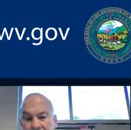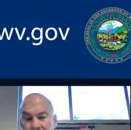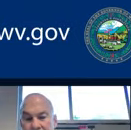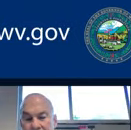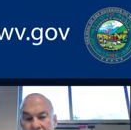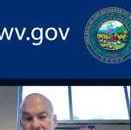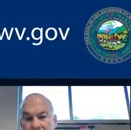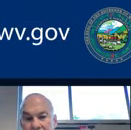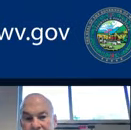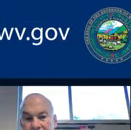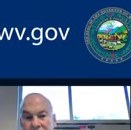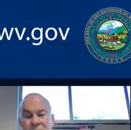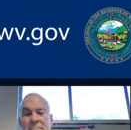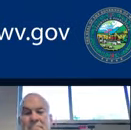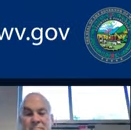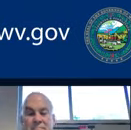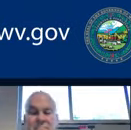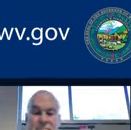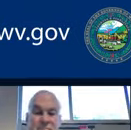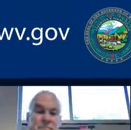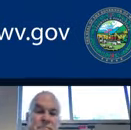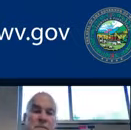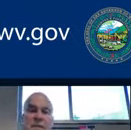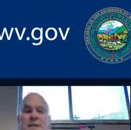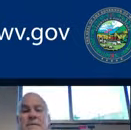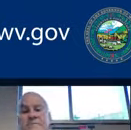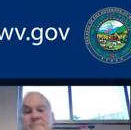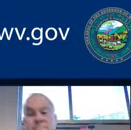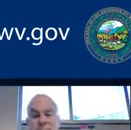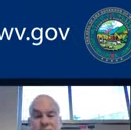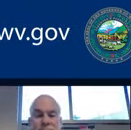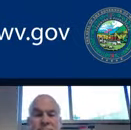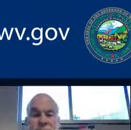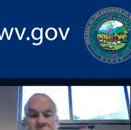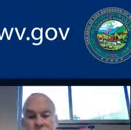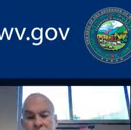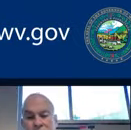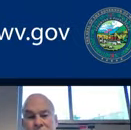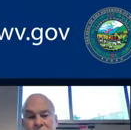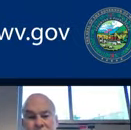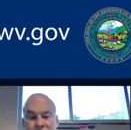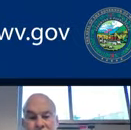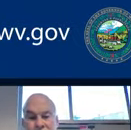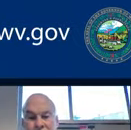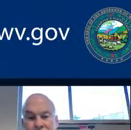vaccination number that it still remains kind of low? Thank you.